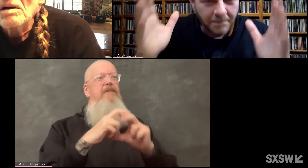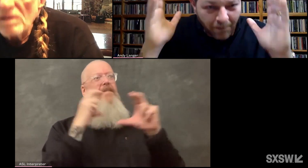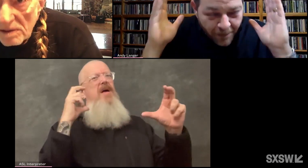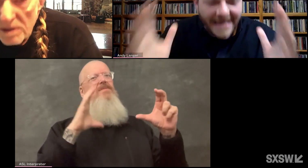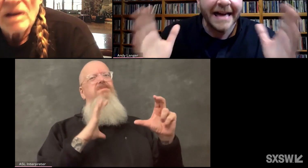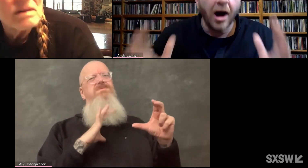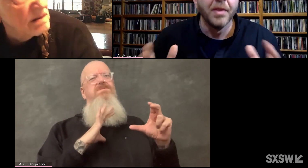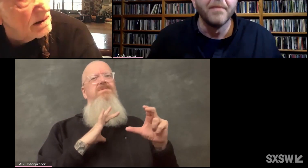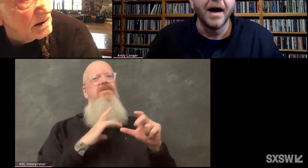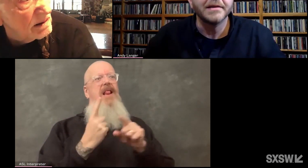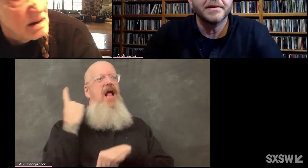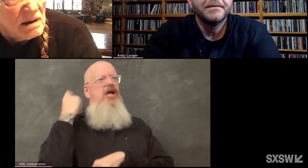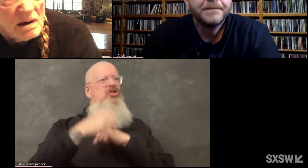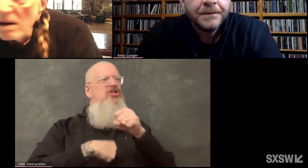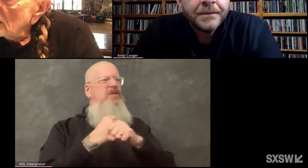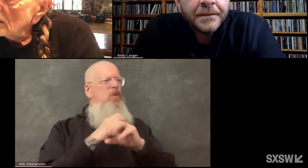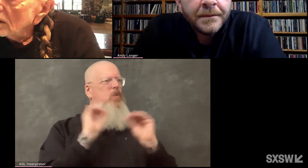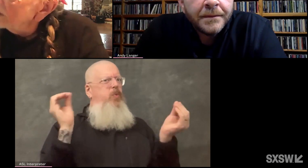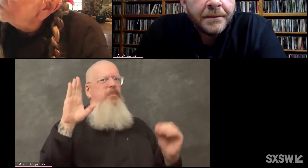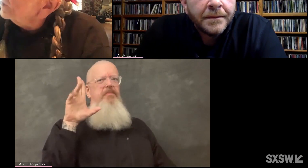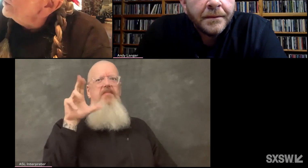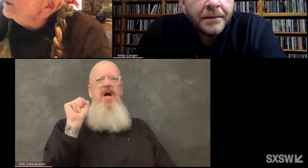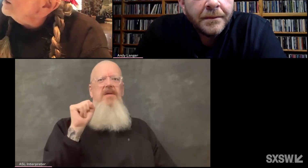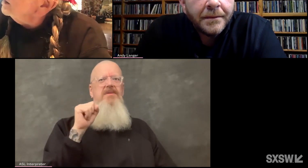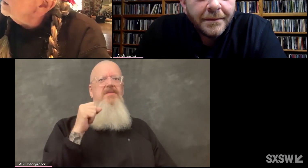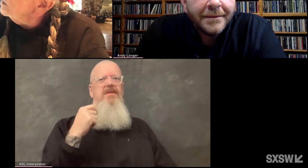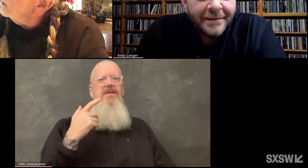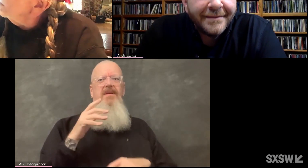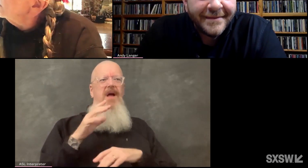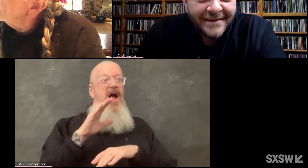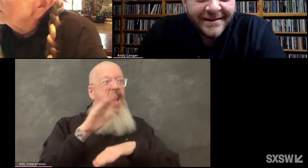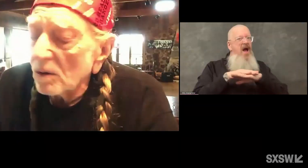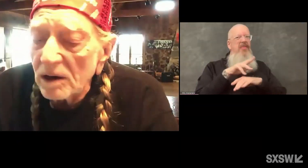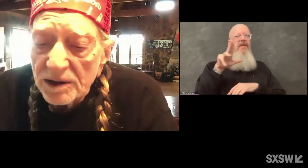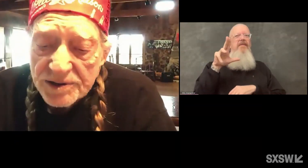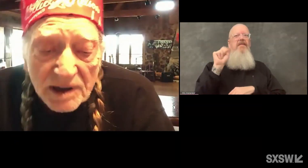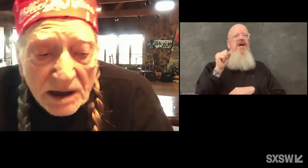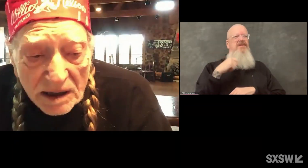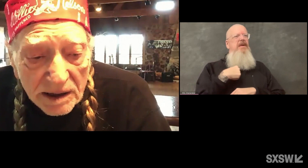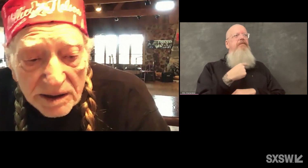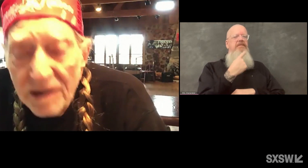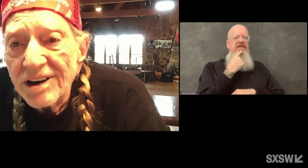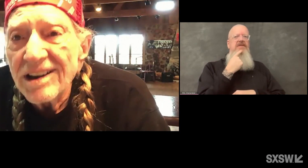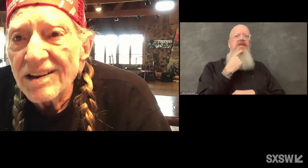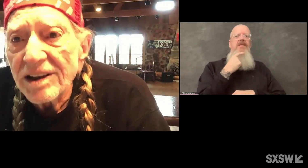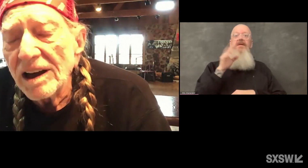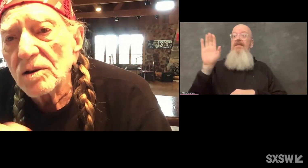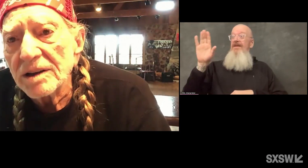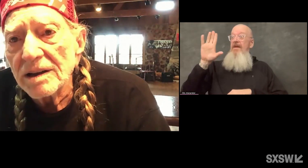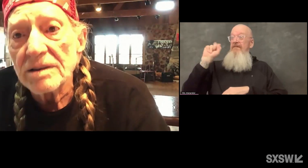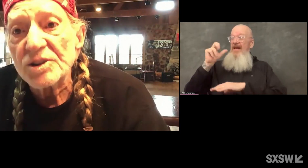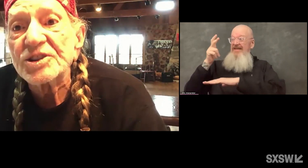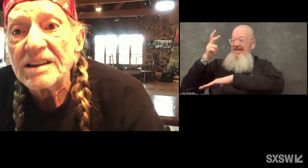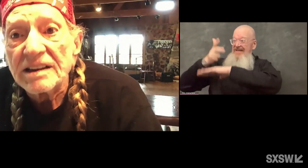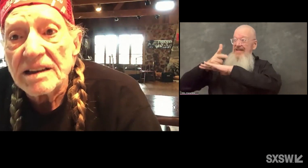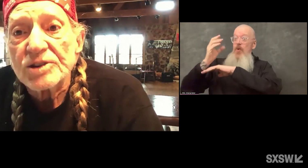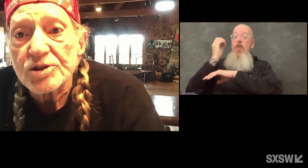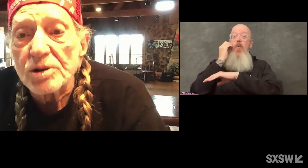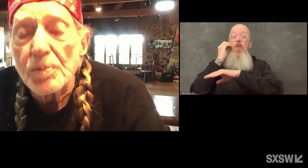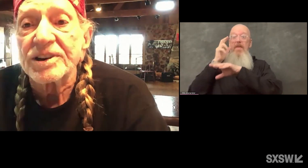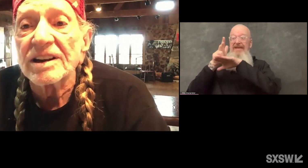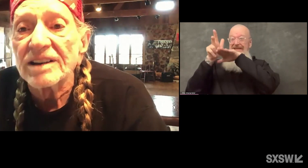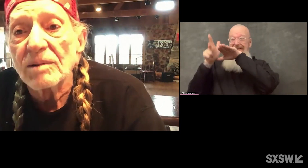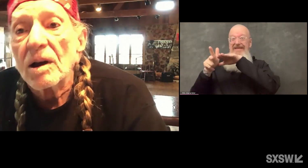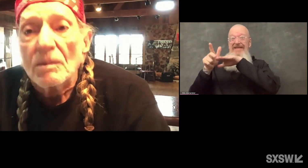Just being on the bus. It's sitting right down there a little ways. And every now and then I go down there in the city